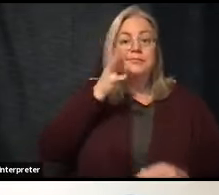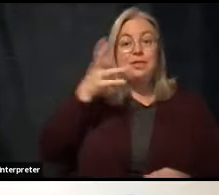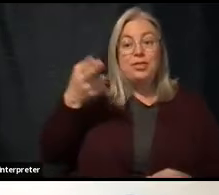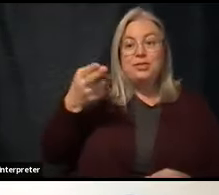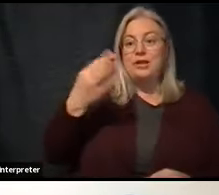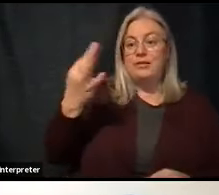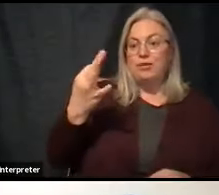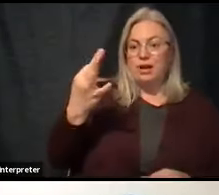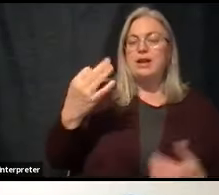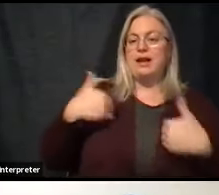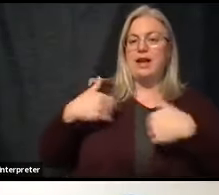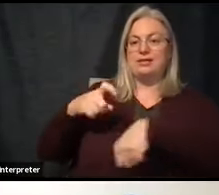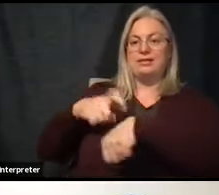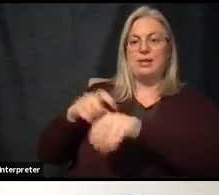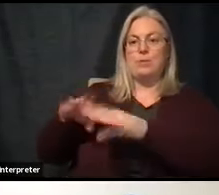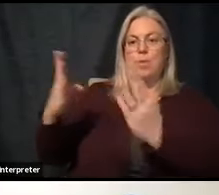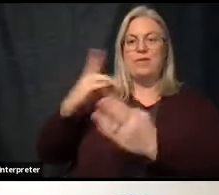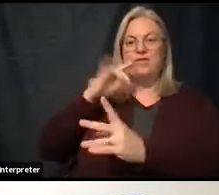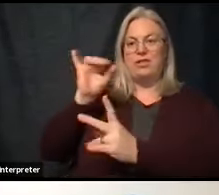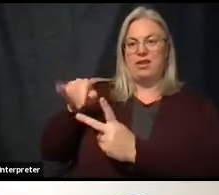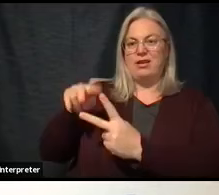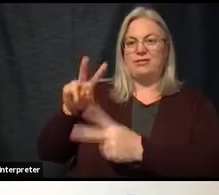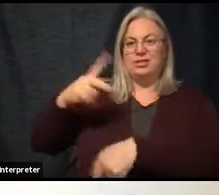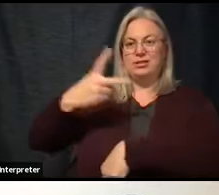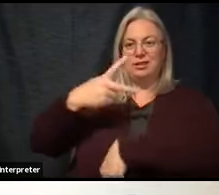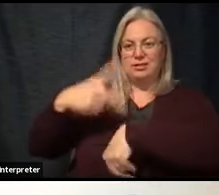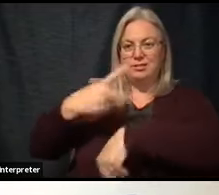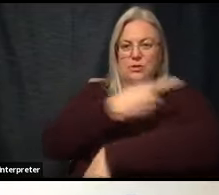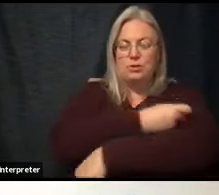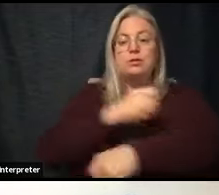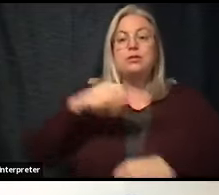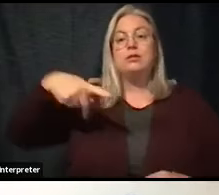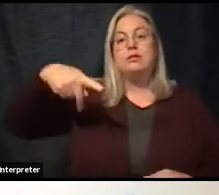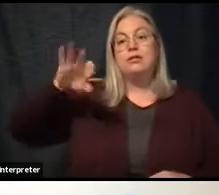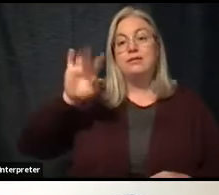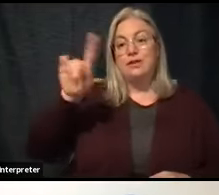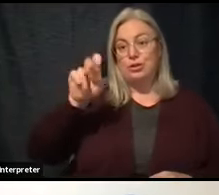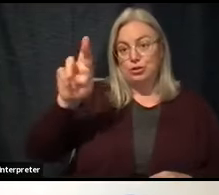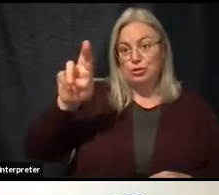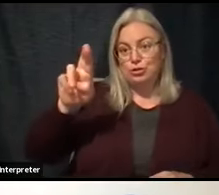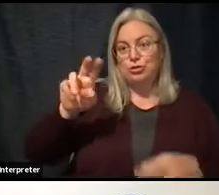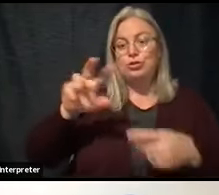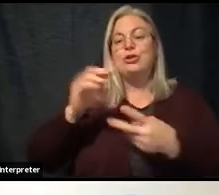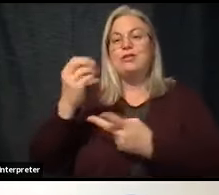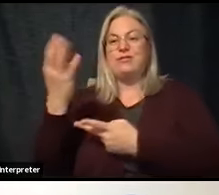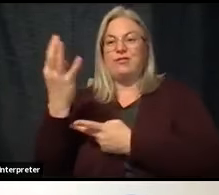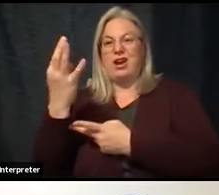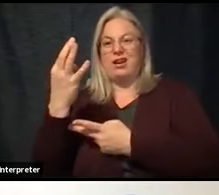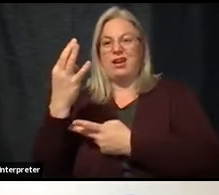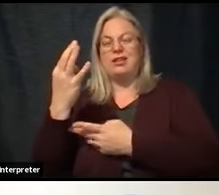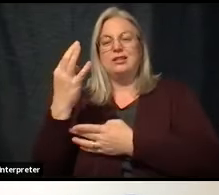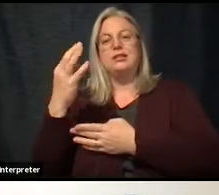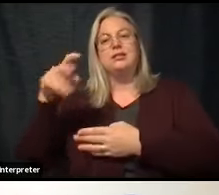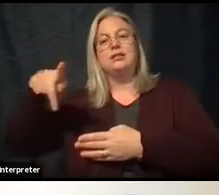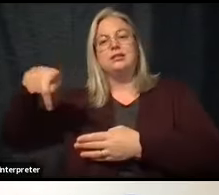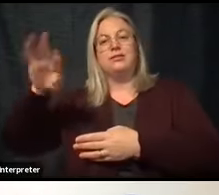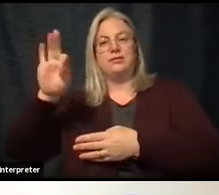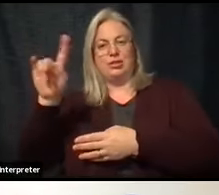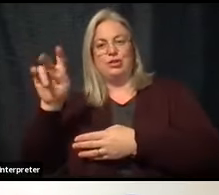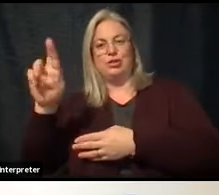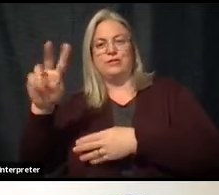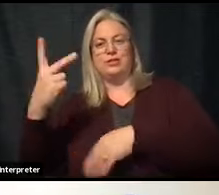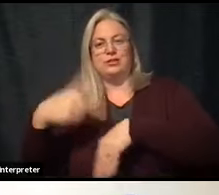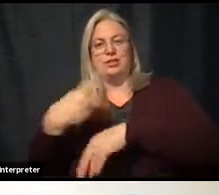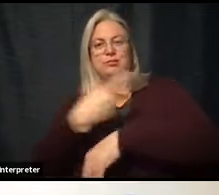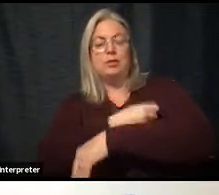Friday. Thursday focused on Pfizer's second dose, and part of Friday also focused on Pfizer's second dose. And for those with